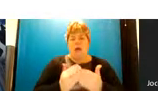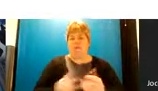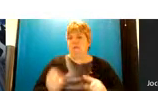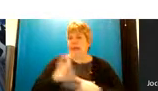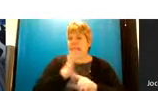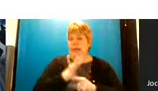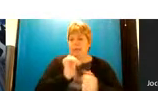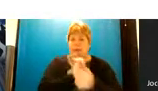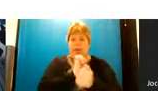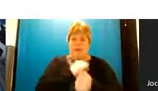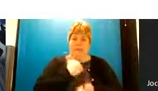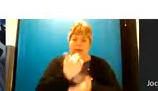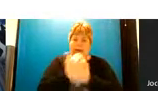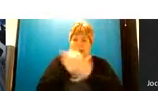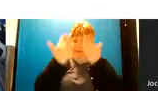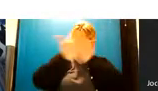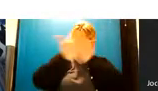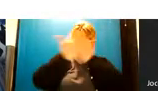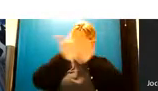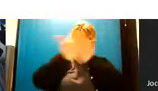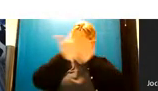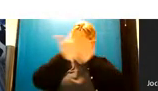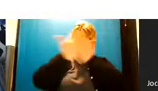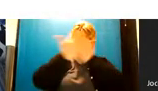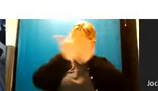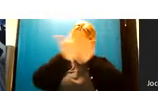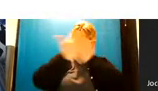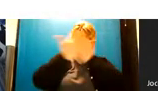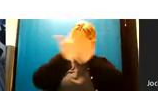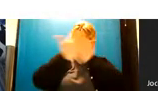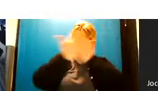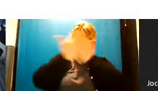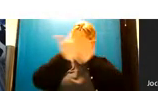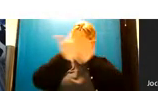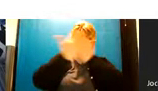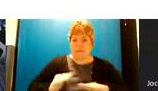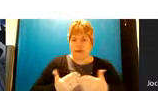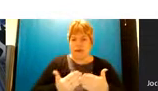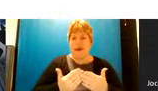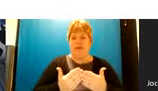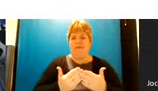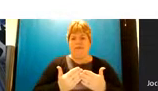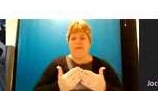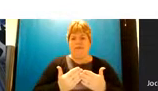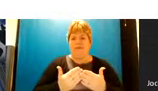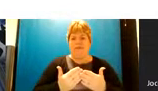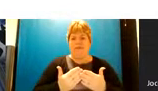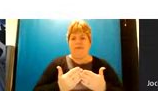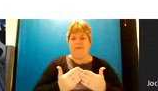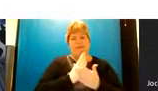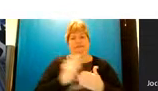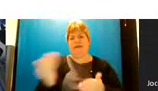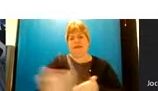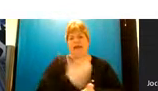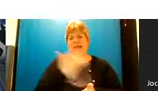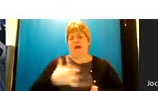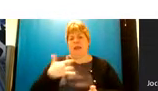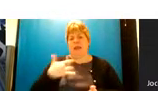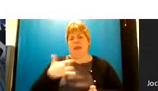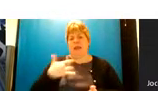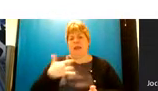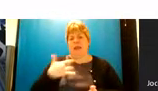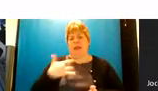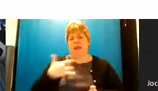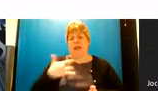tonight um an important service that will undoubtedly save lives so we've had some really good feedback on that so